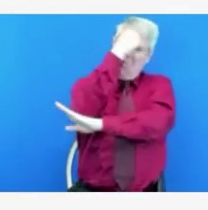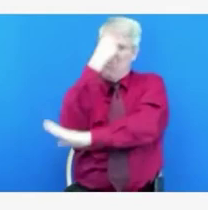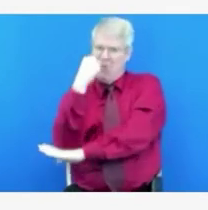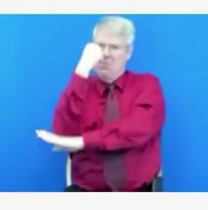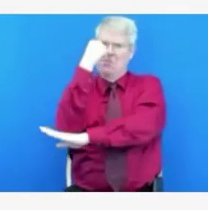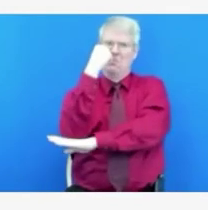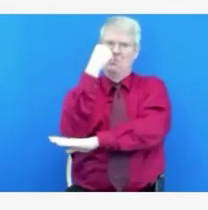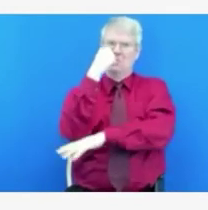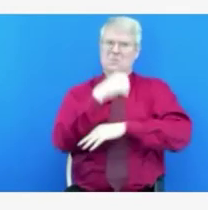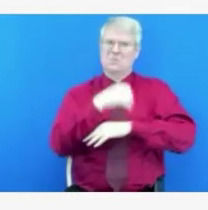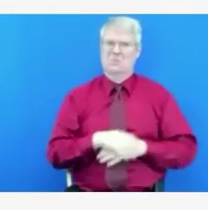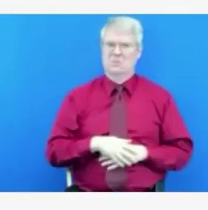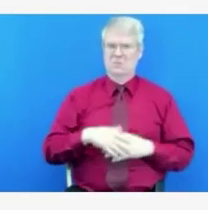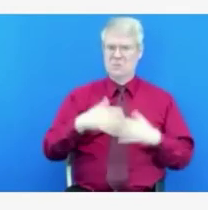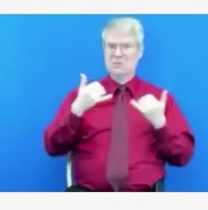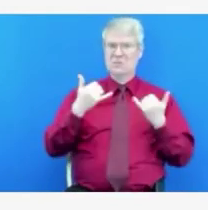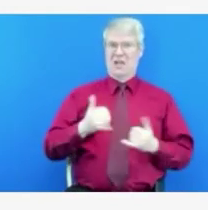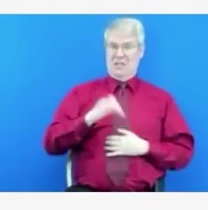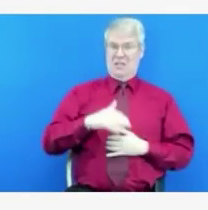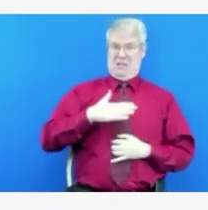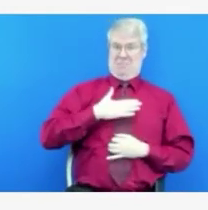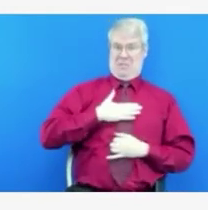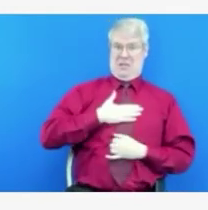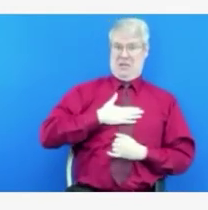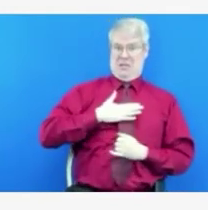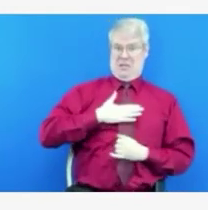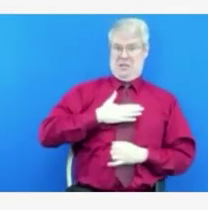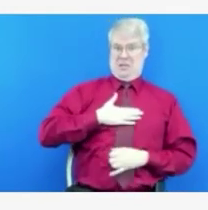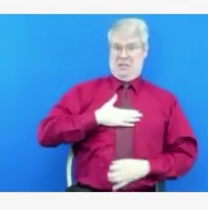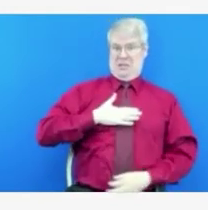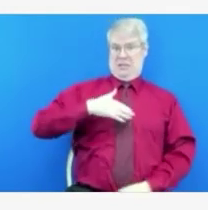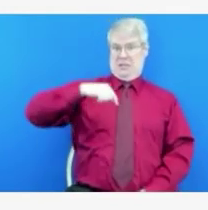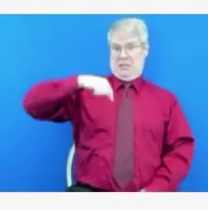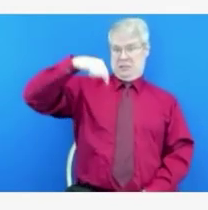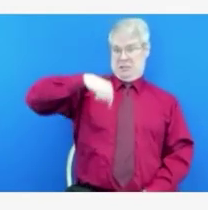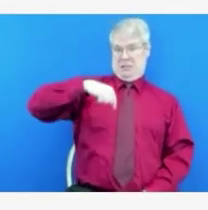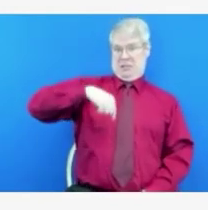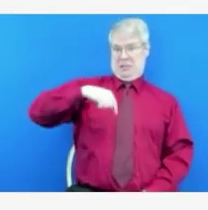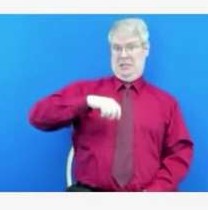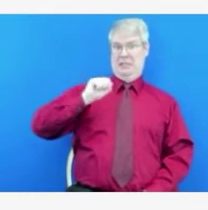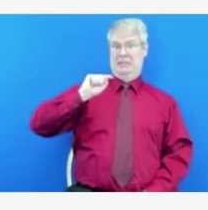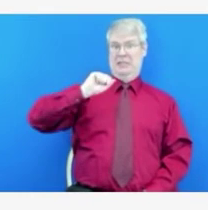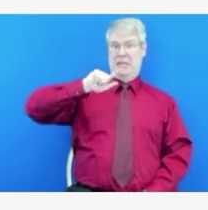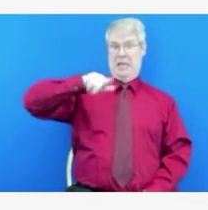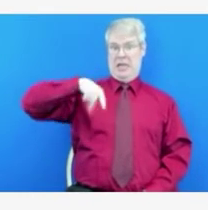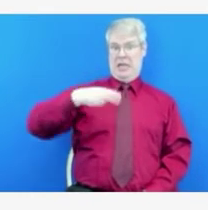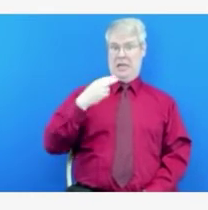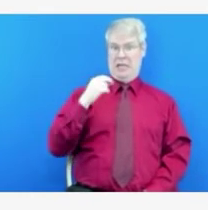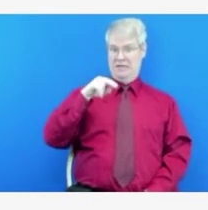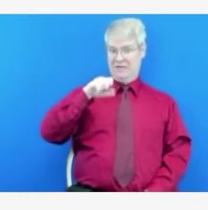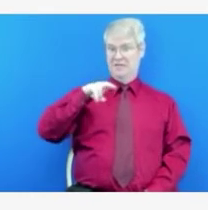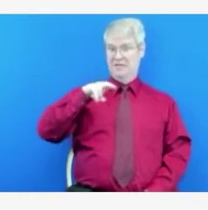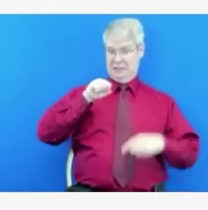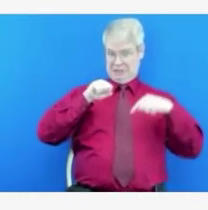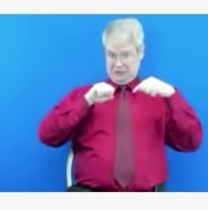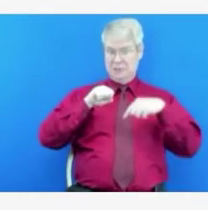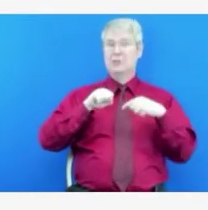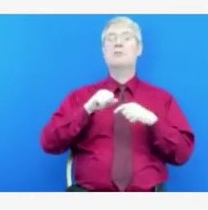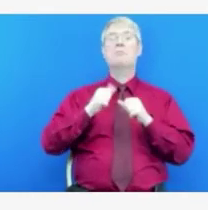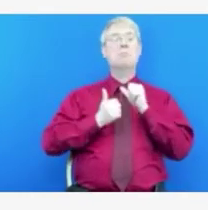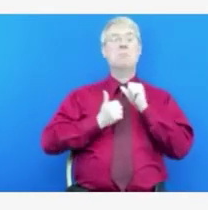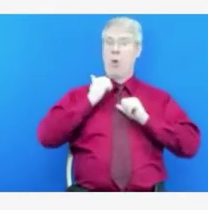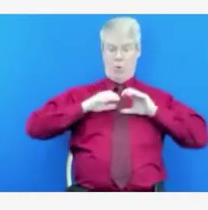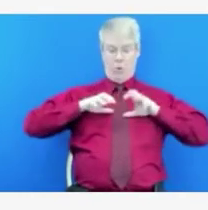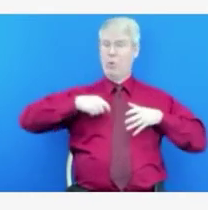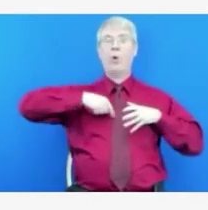urgent and emergency care, we're still seeing record numbers of patients that are sick without COVID. And in large part,